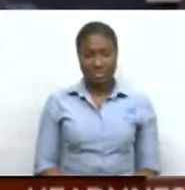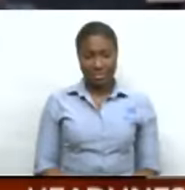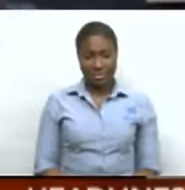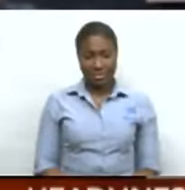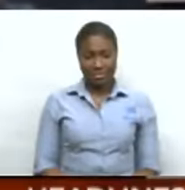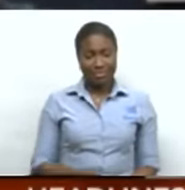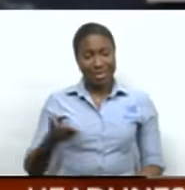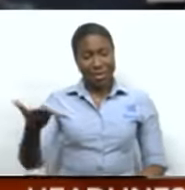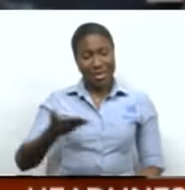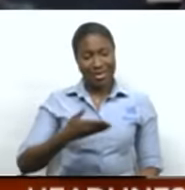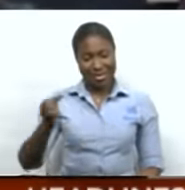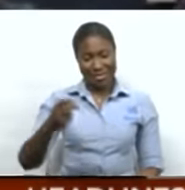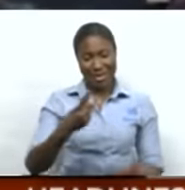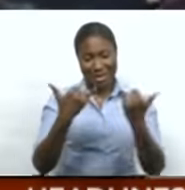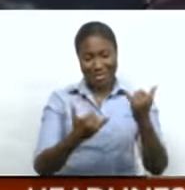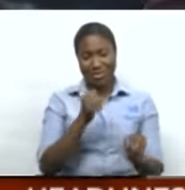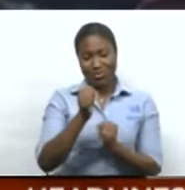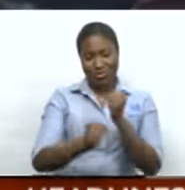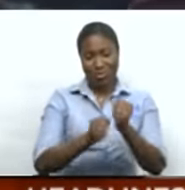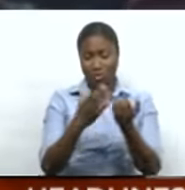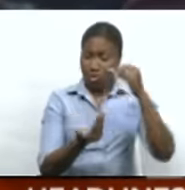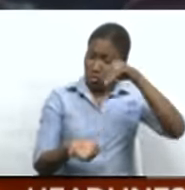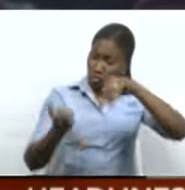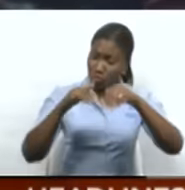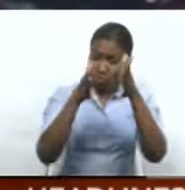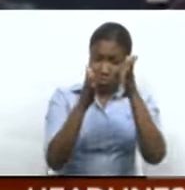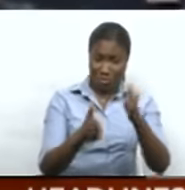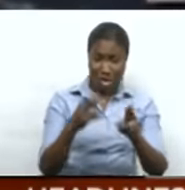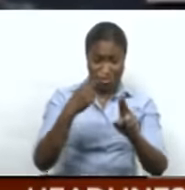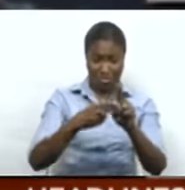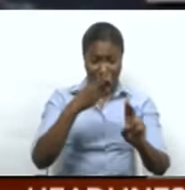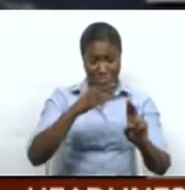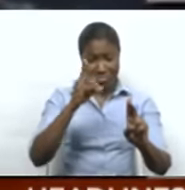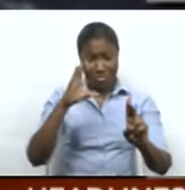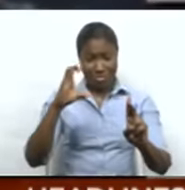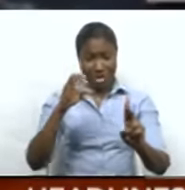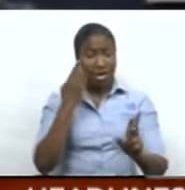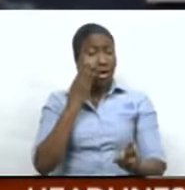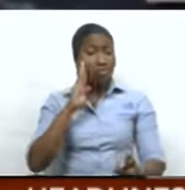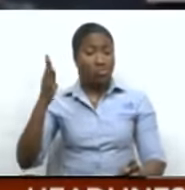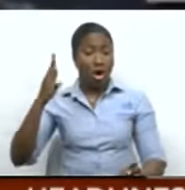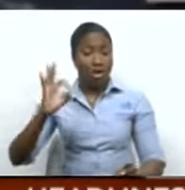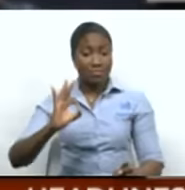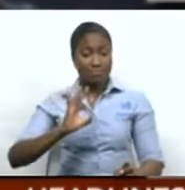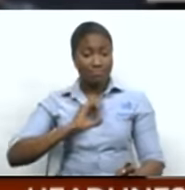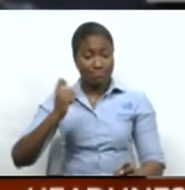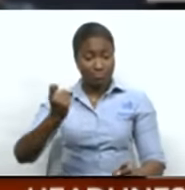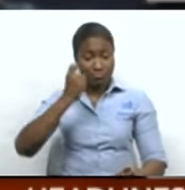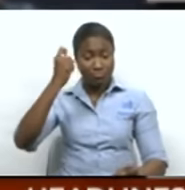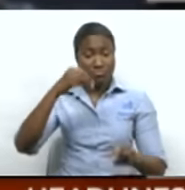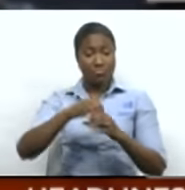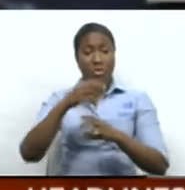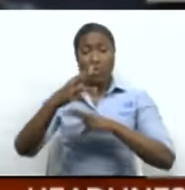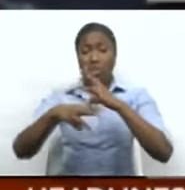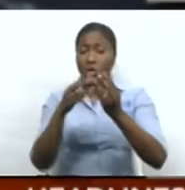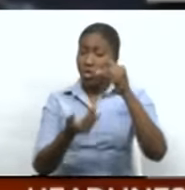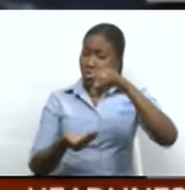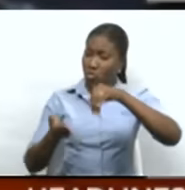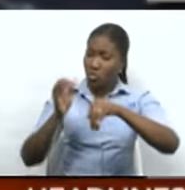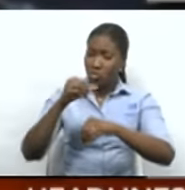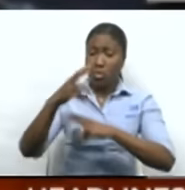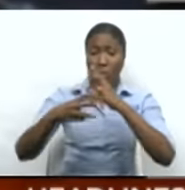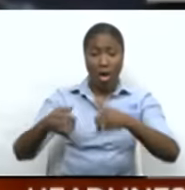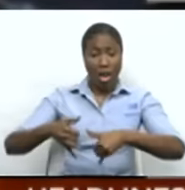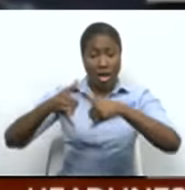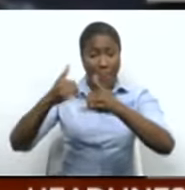Welcome back. It's time for Sport Now. Swimmer, Dylan Carter earned bronze in the 50-meter freestyle at the second leg of the World Aquatics Swimming World Cup